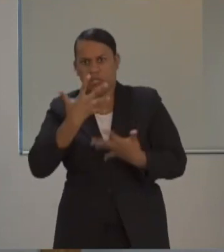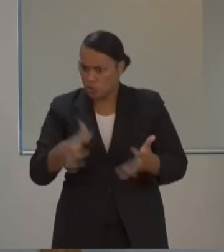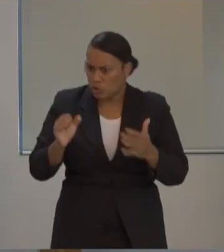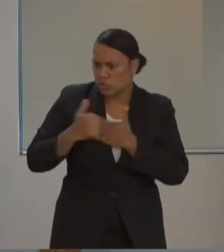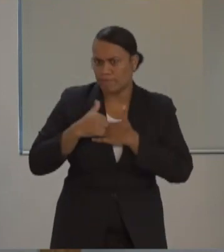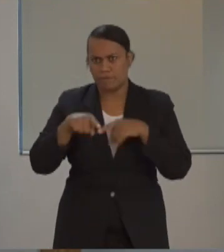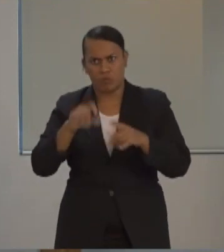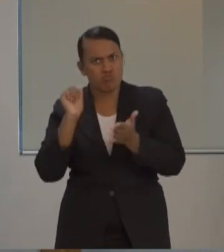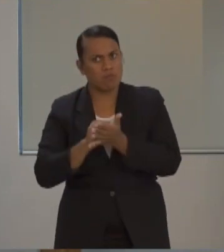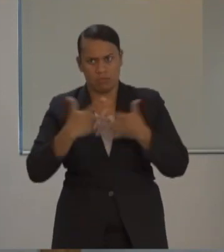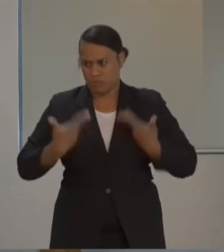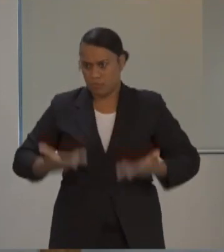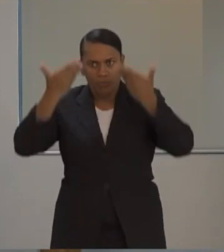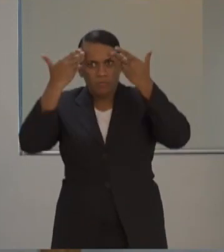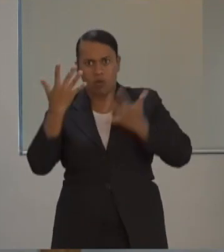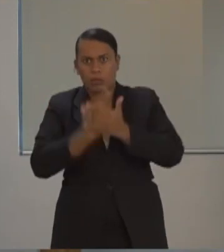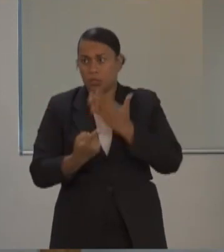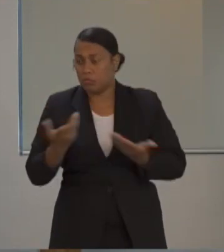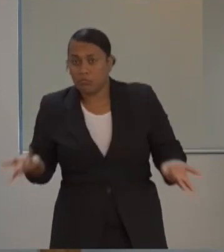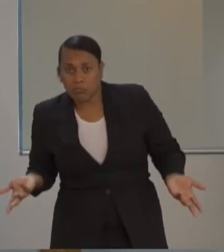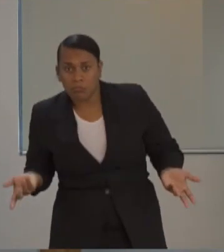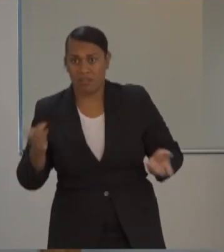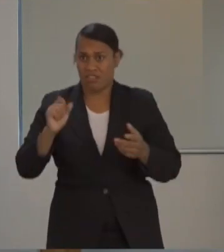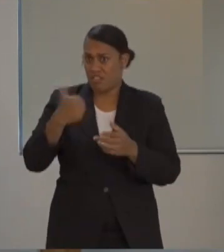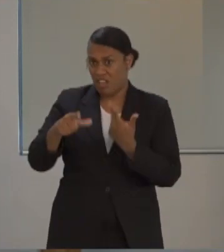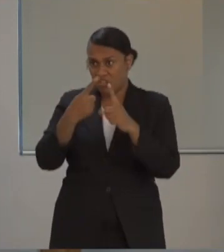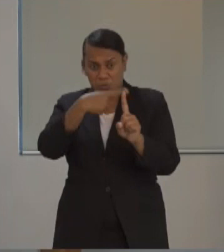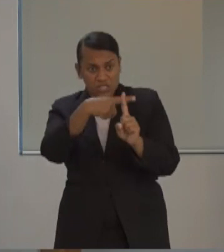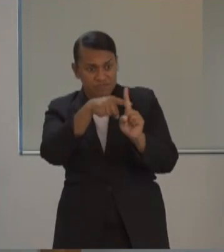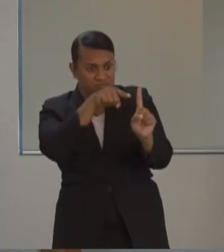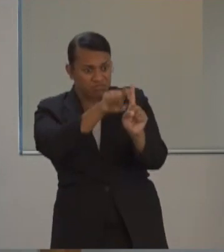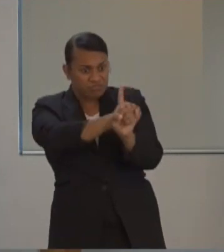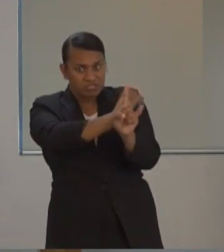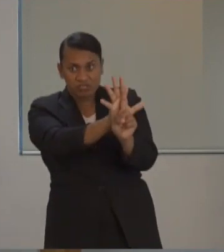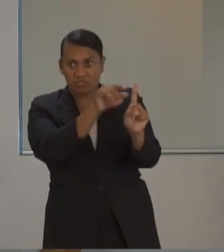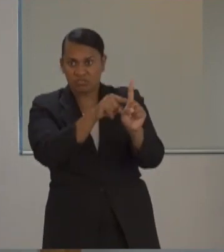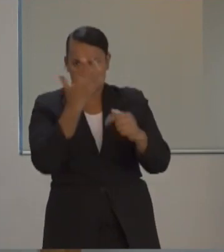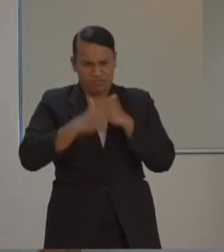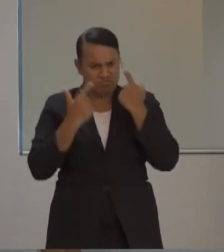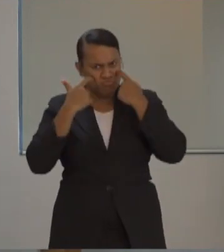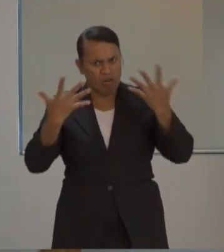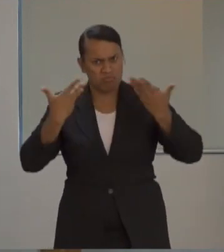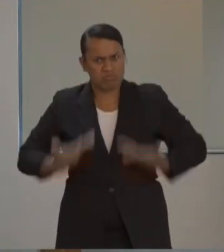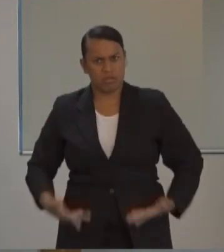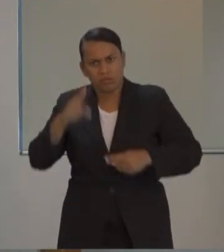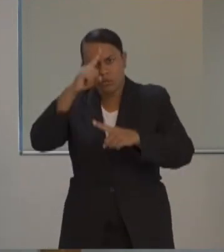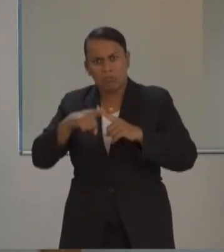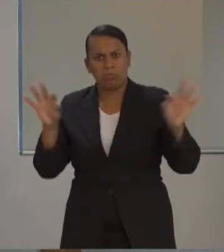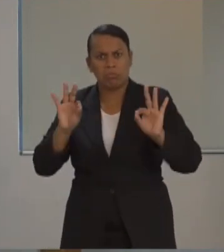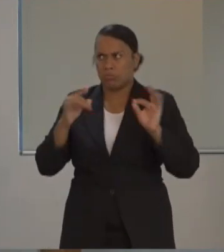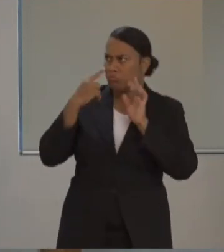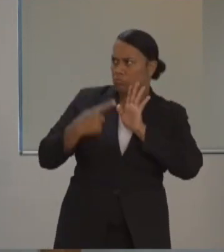other countries, especially individuals who never show symptoms. This